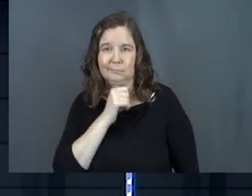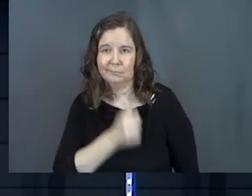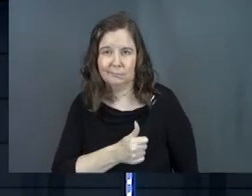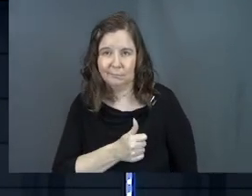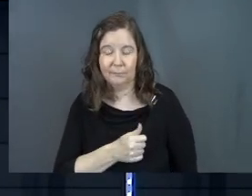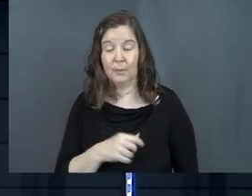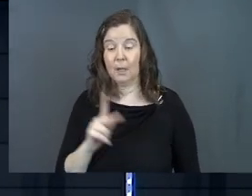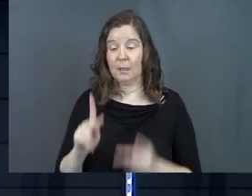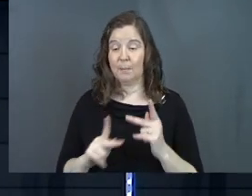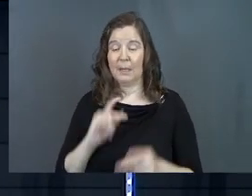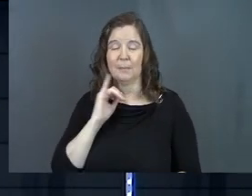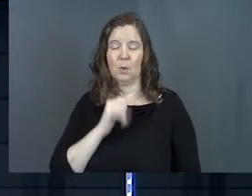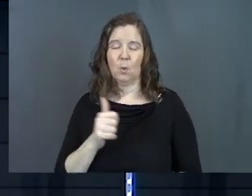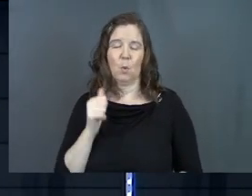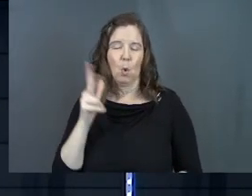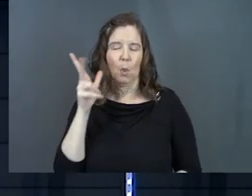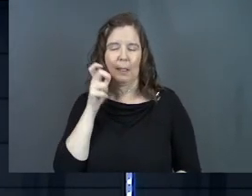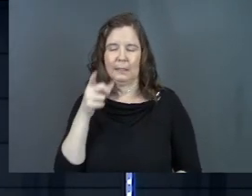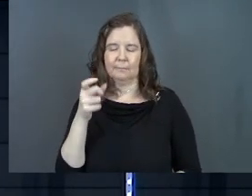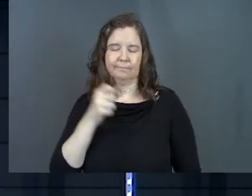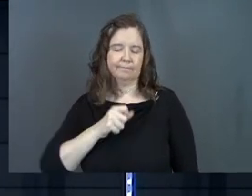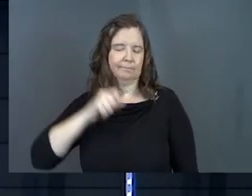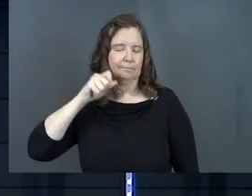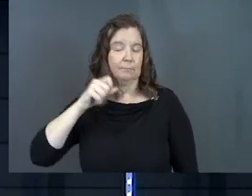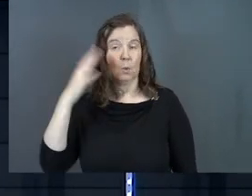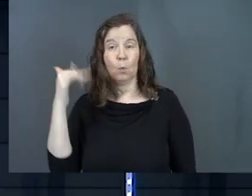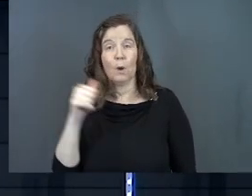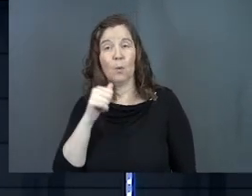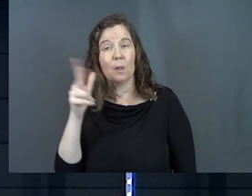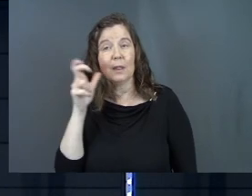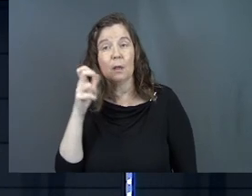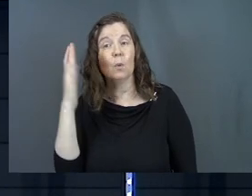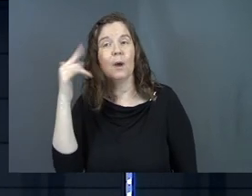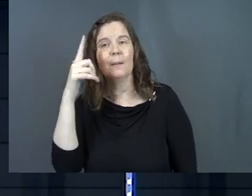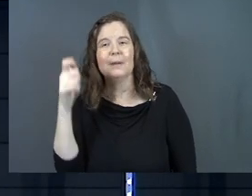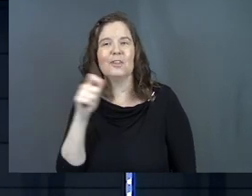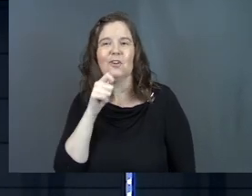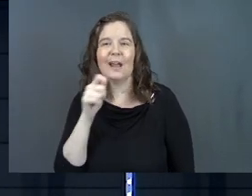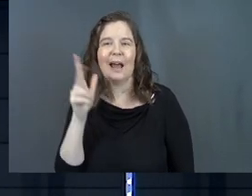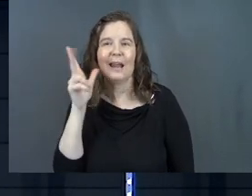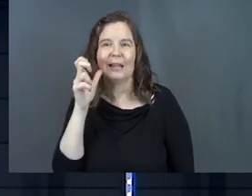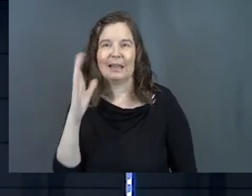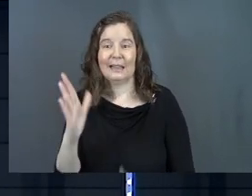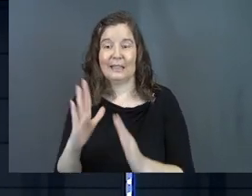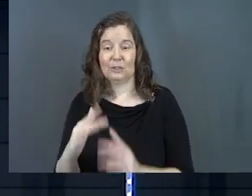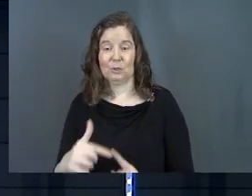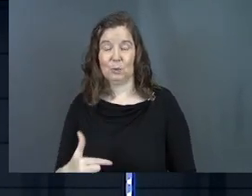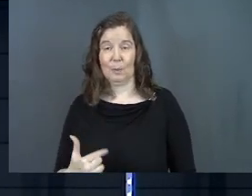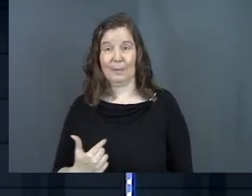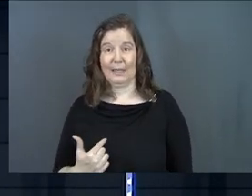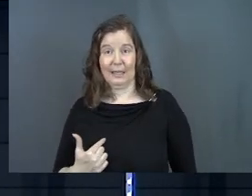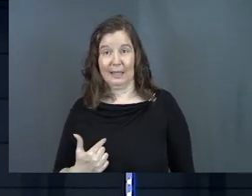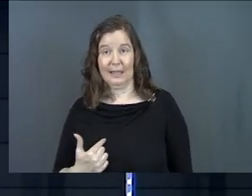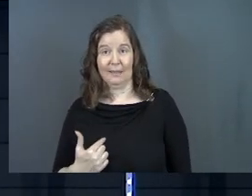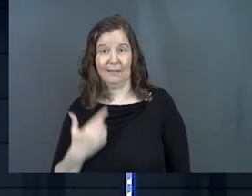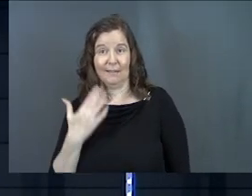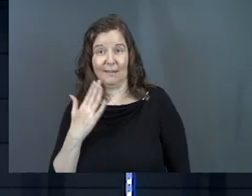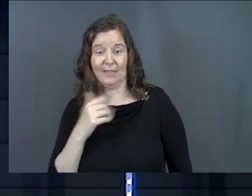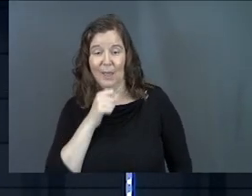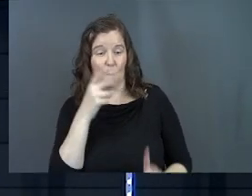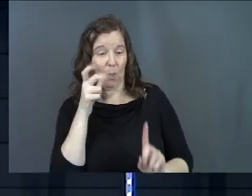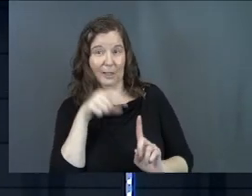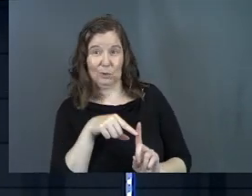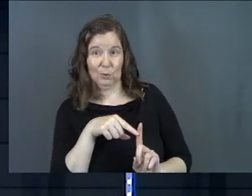But the people of Israel won't listen to you. And why won't they listen to you, pastor? Because they're not listening to me, God says.